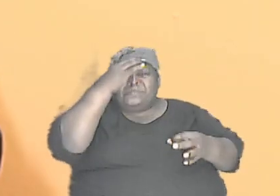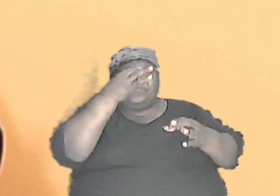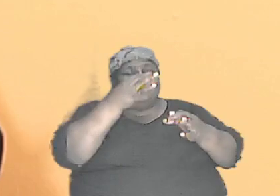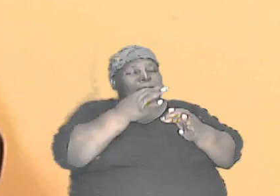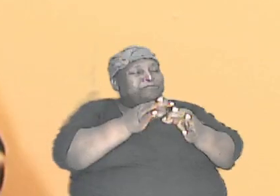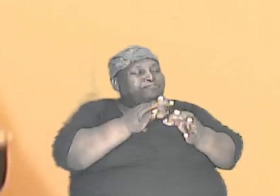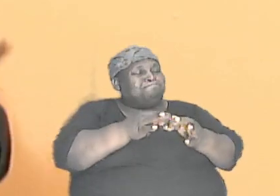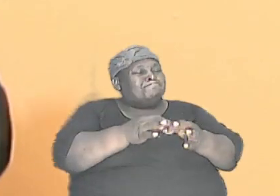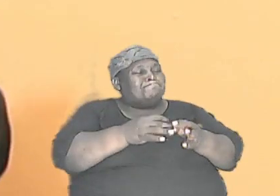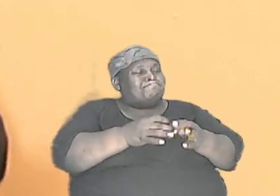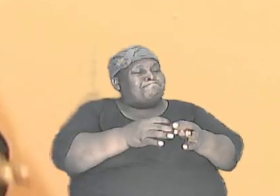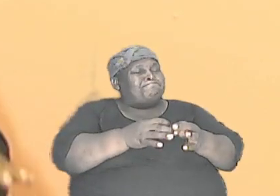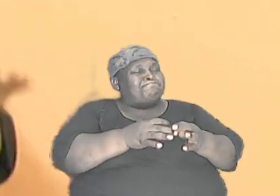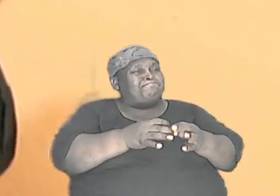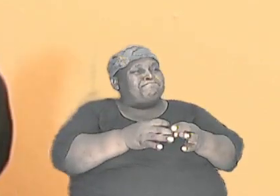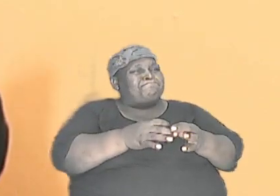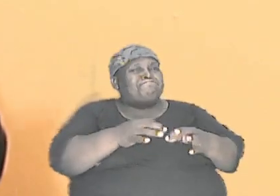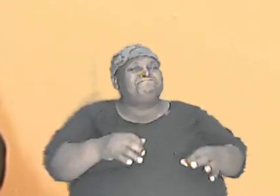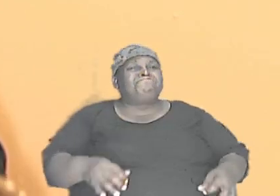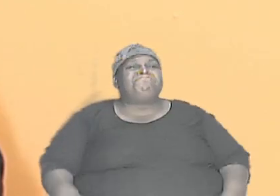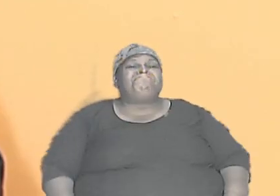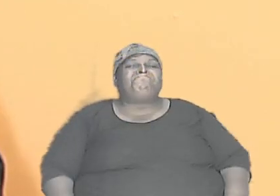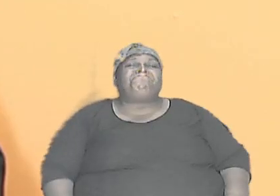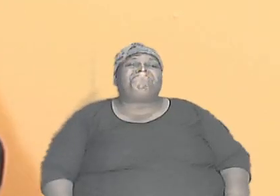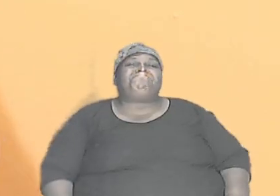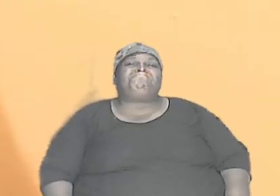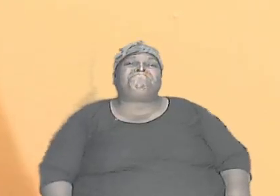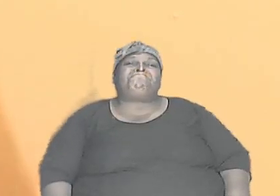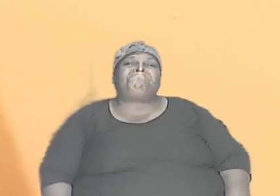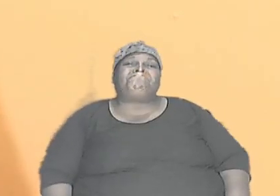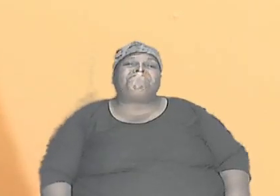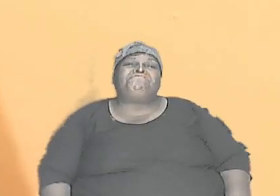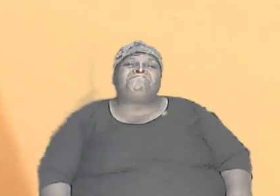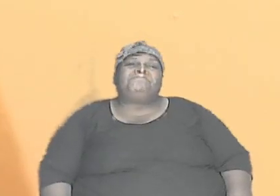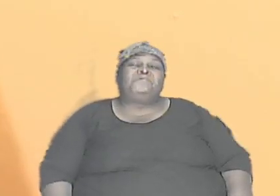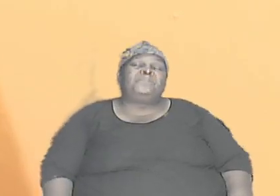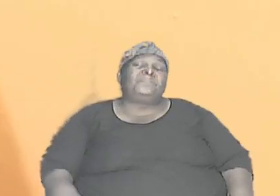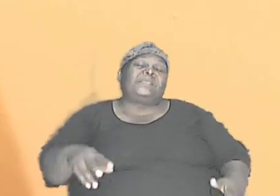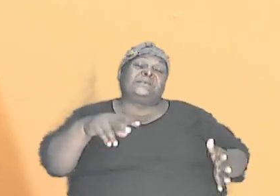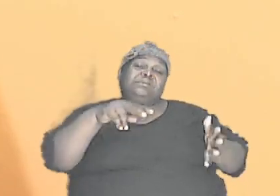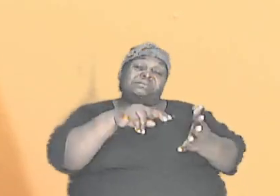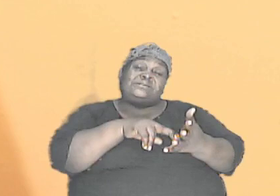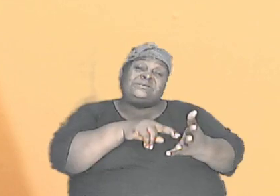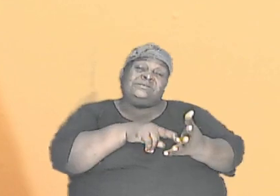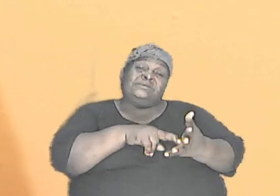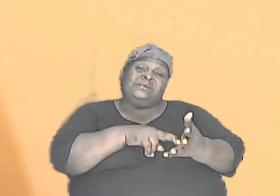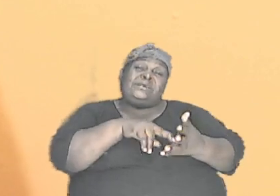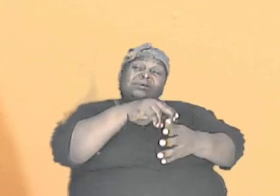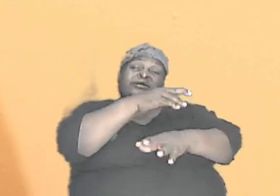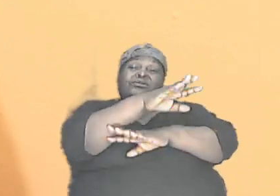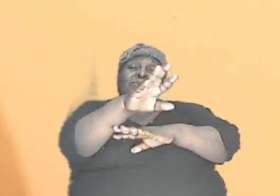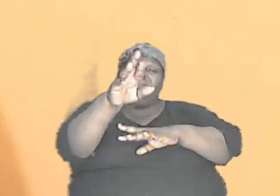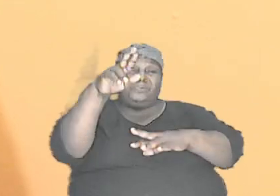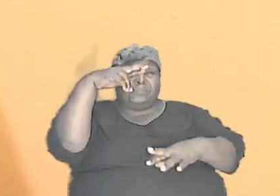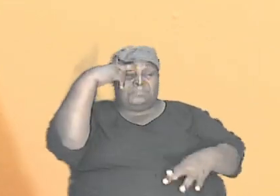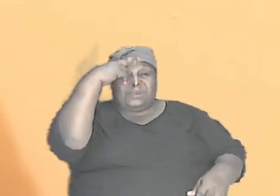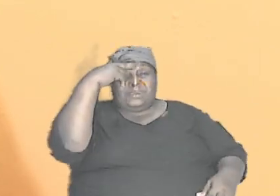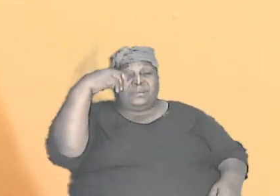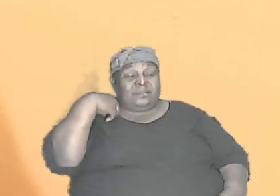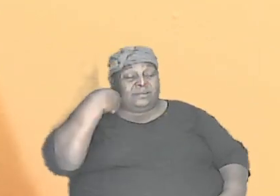any way, shape, or form. I stand this evening to remind us